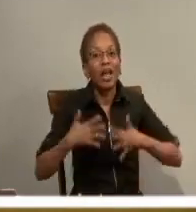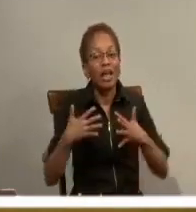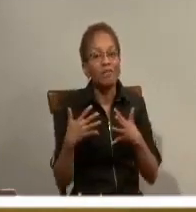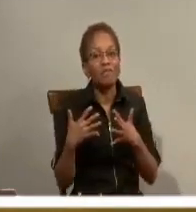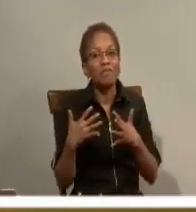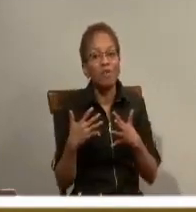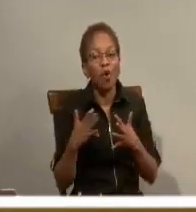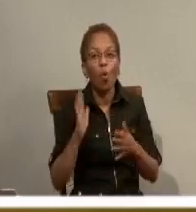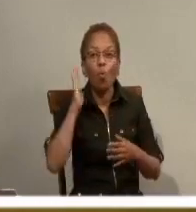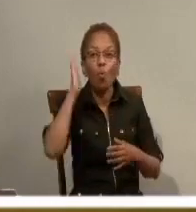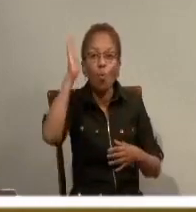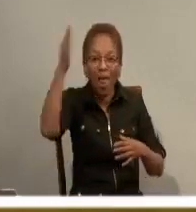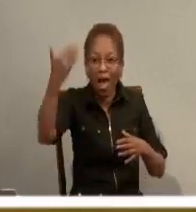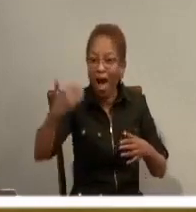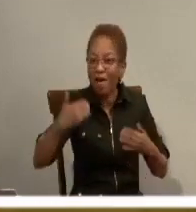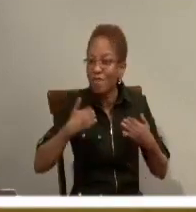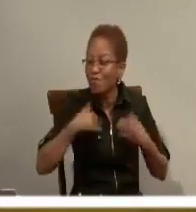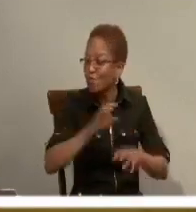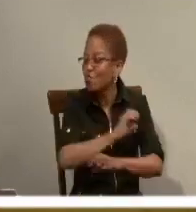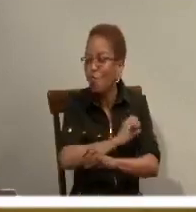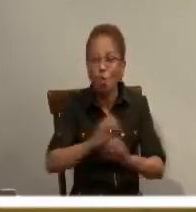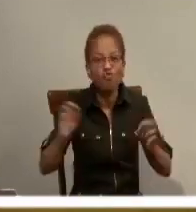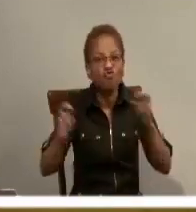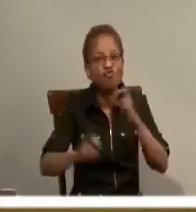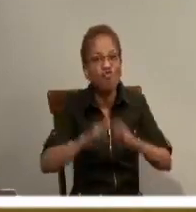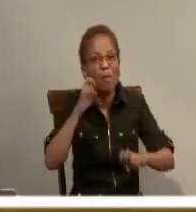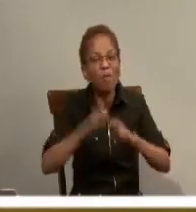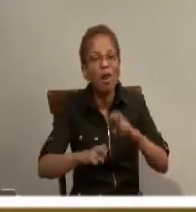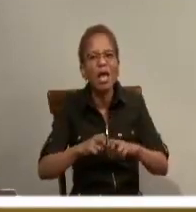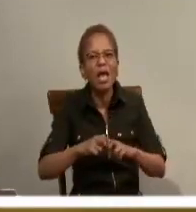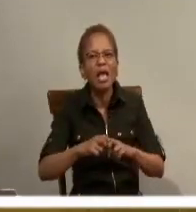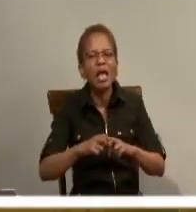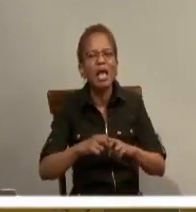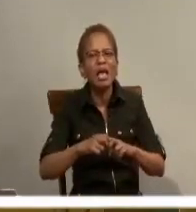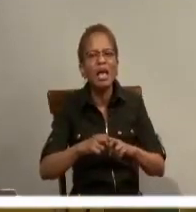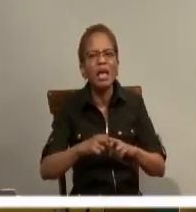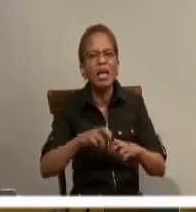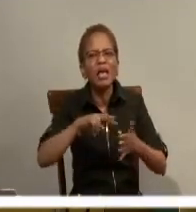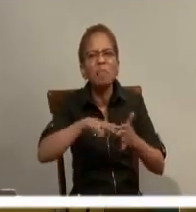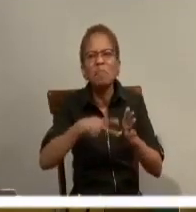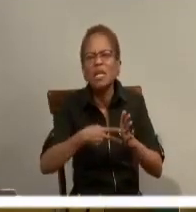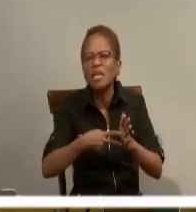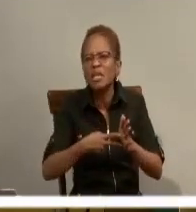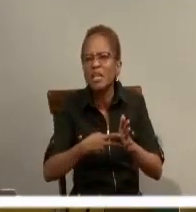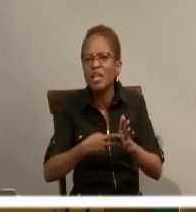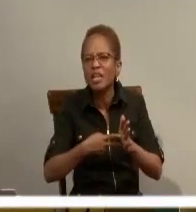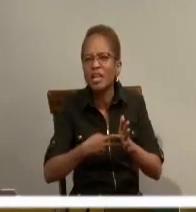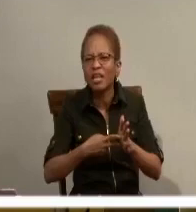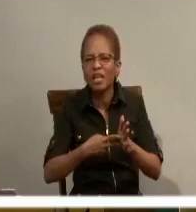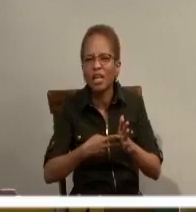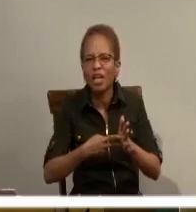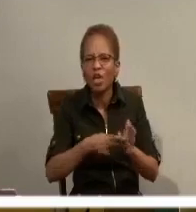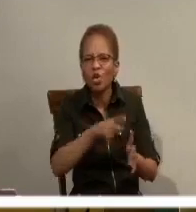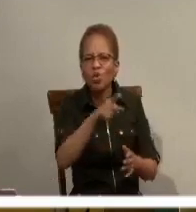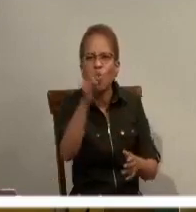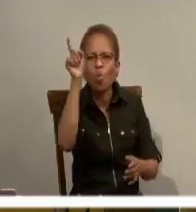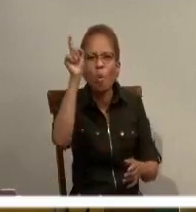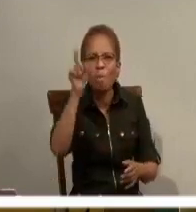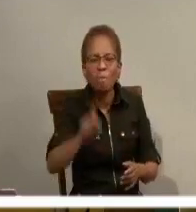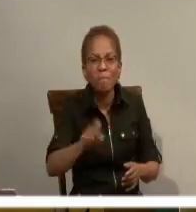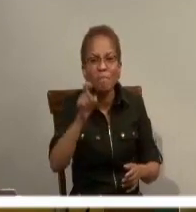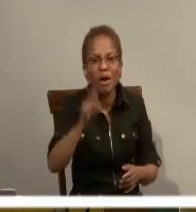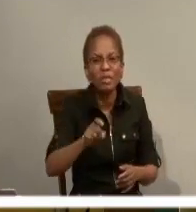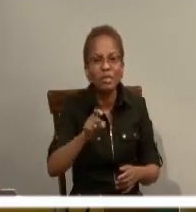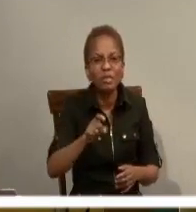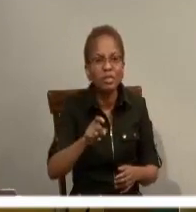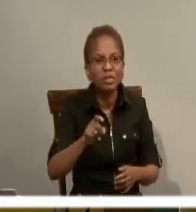you will have no trouble. Because when it says, watch for her early, what is it speaking about? Waking up to?